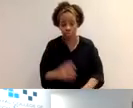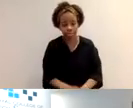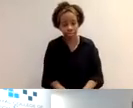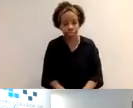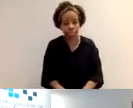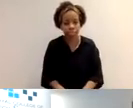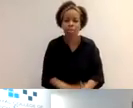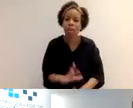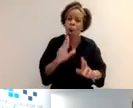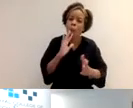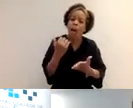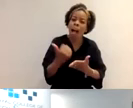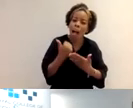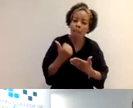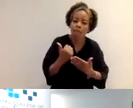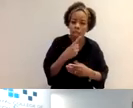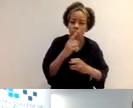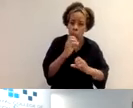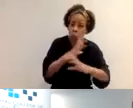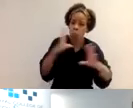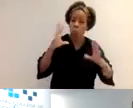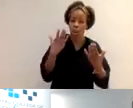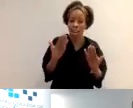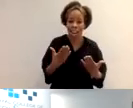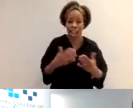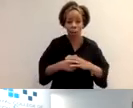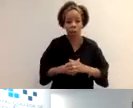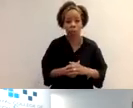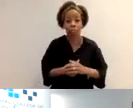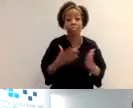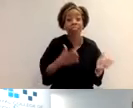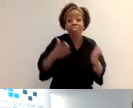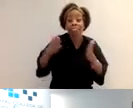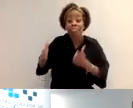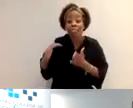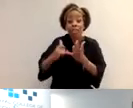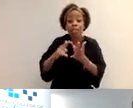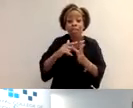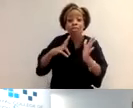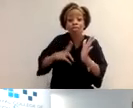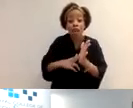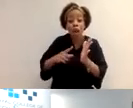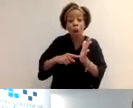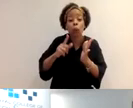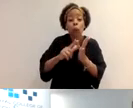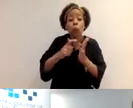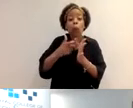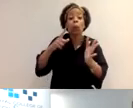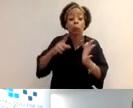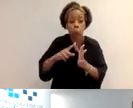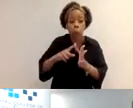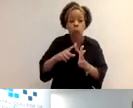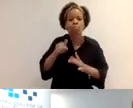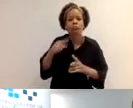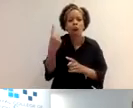Um, so just moving on to, um, uh, the, the next speaker is Sean Took, who's a paediatric speech and language therapist,